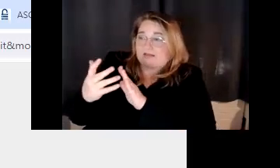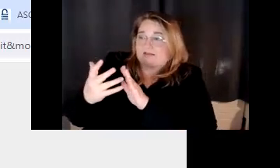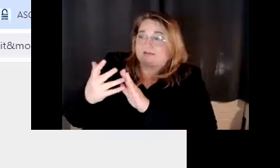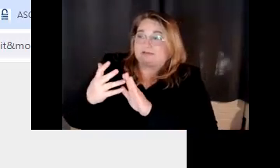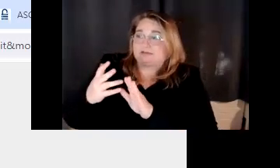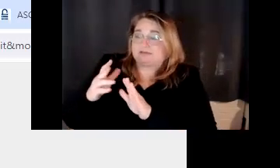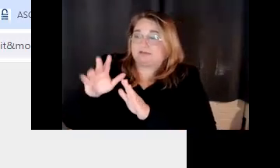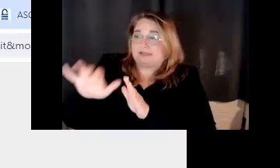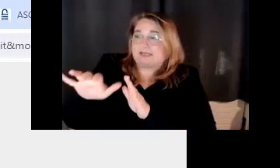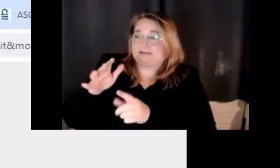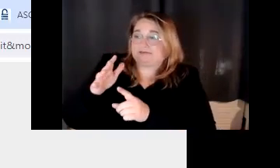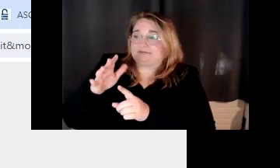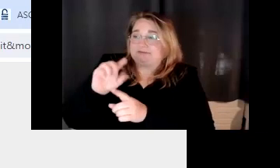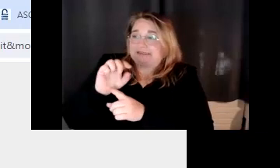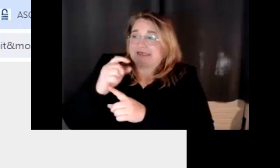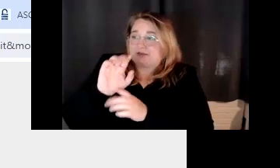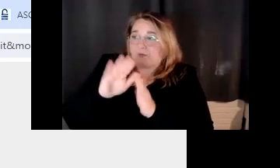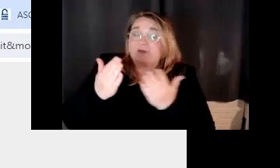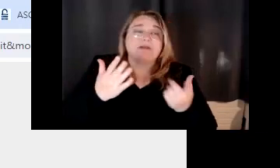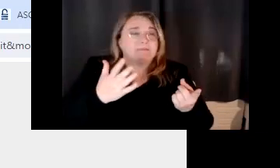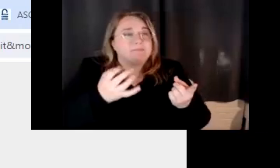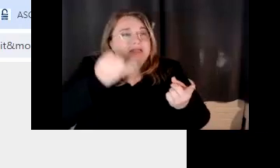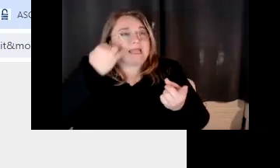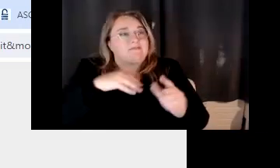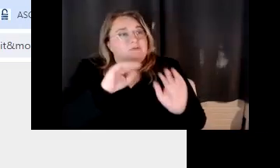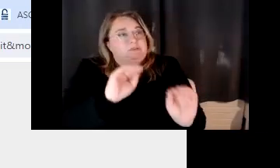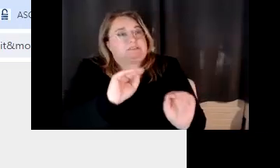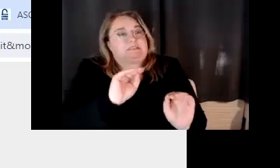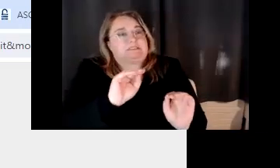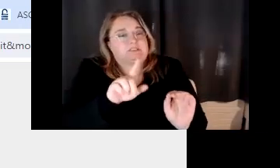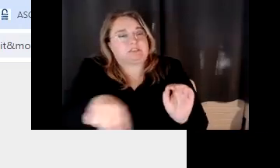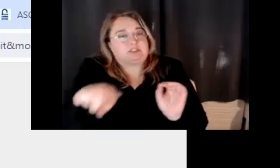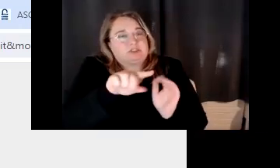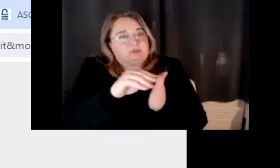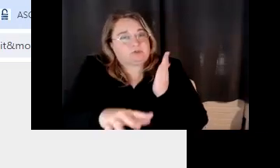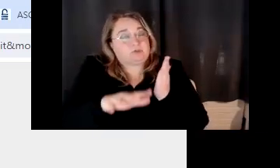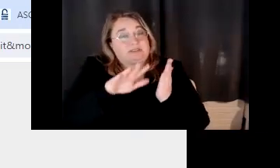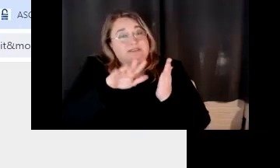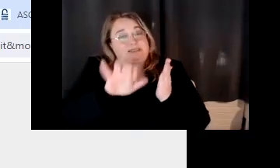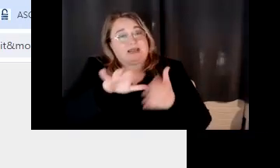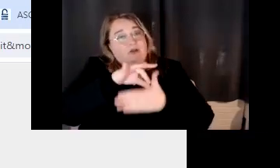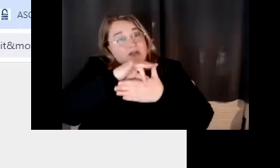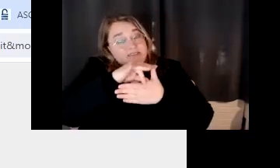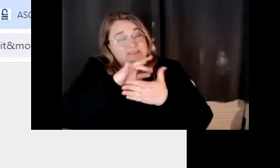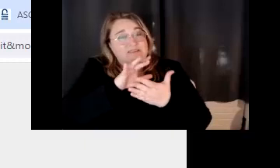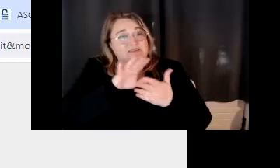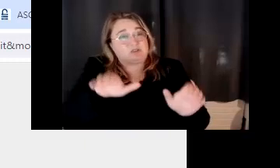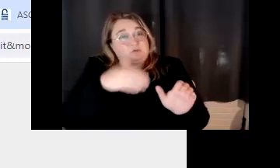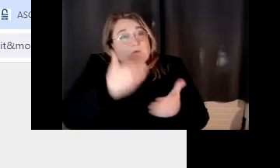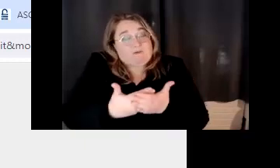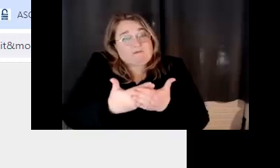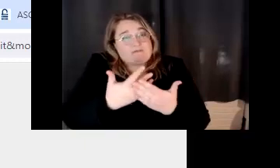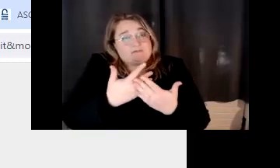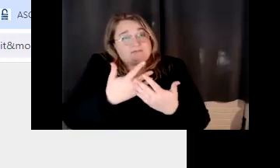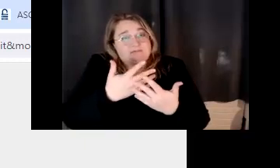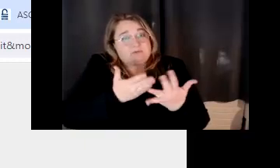to do well on the assessments that it, it works. The, the, the biggest thing is with OER,